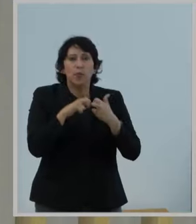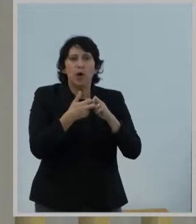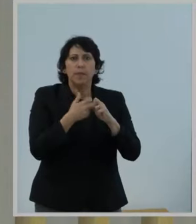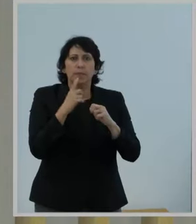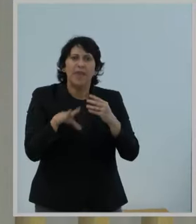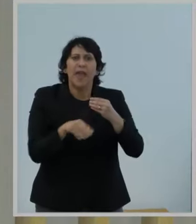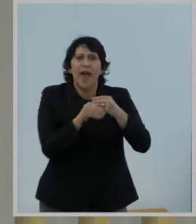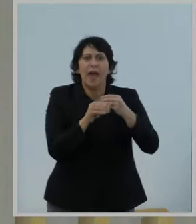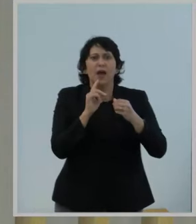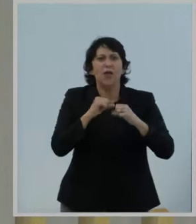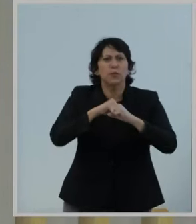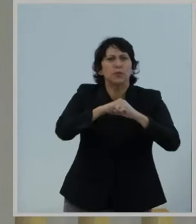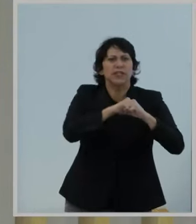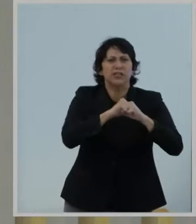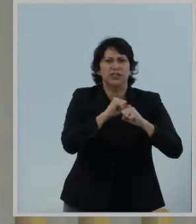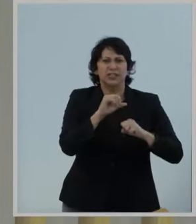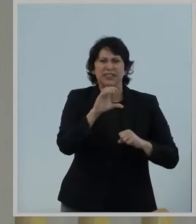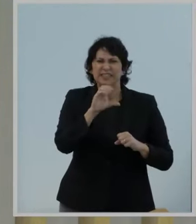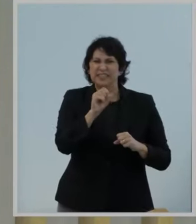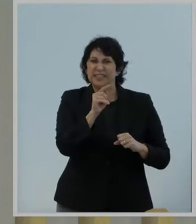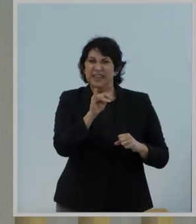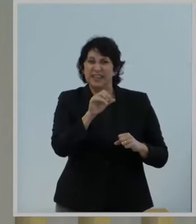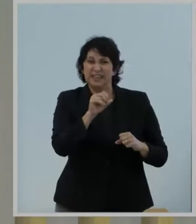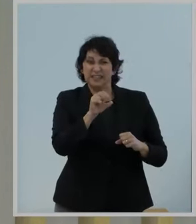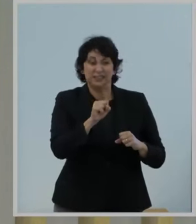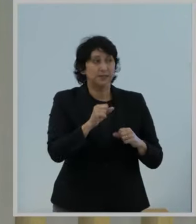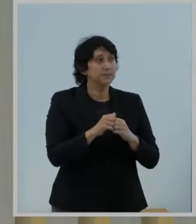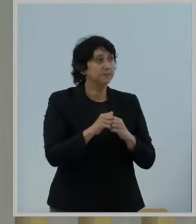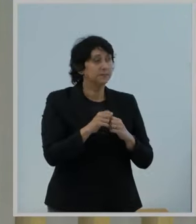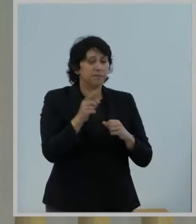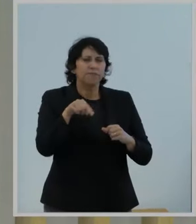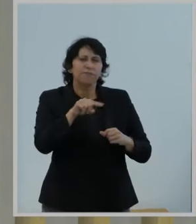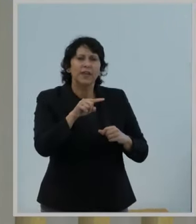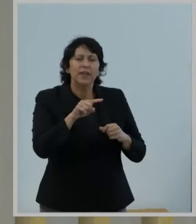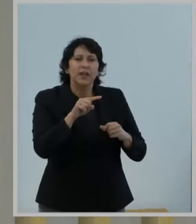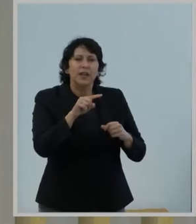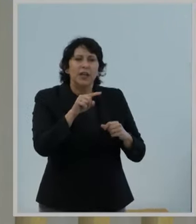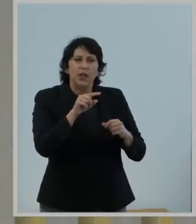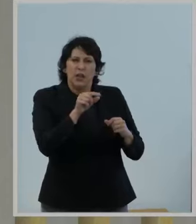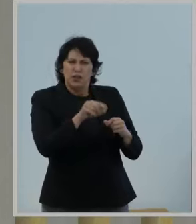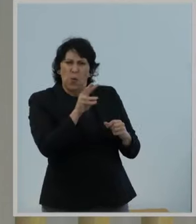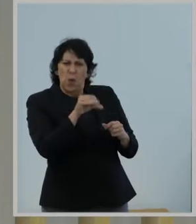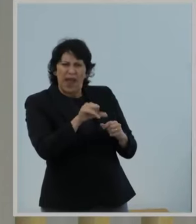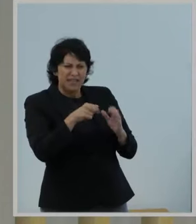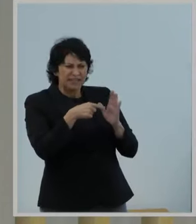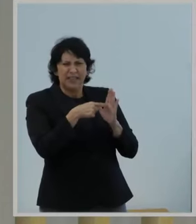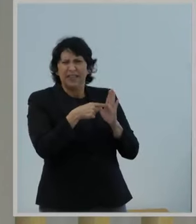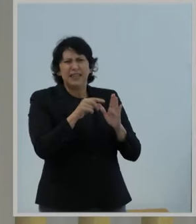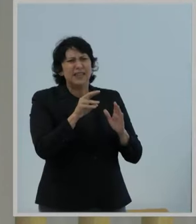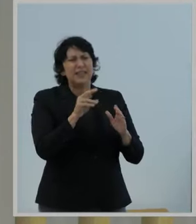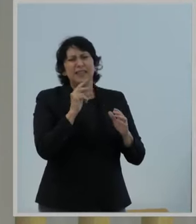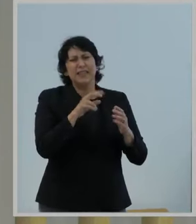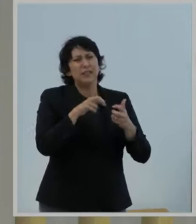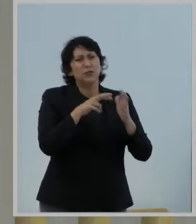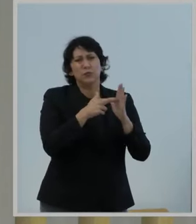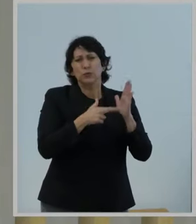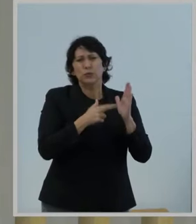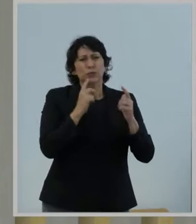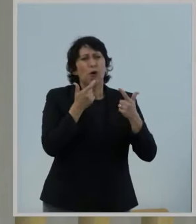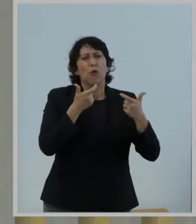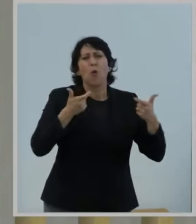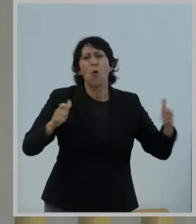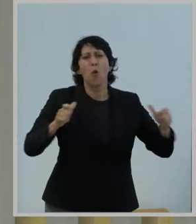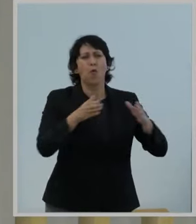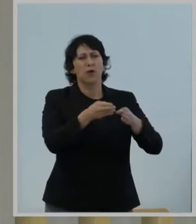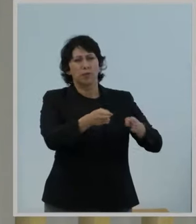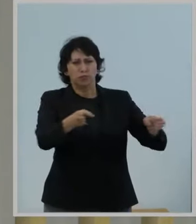Next, we'll turn to the question of the way in which the proposed rules are dangerously overbroad. Several effects of the rules